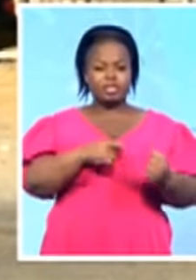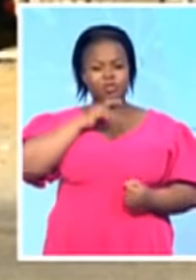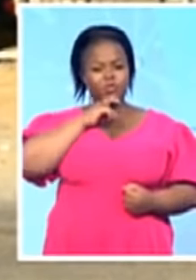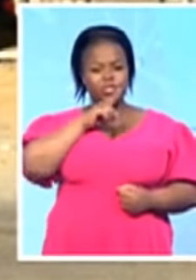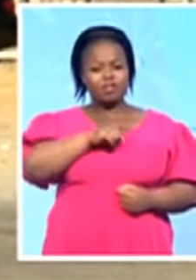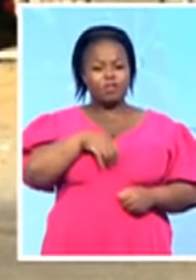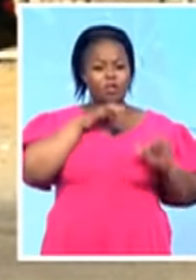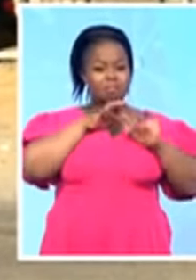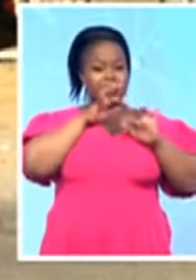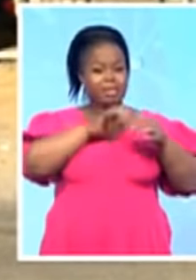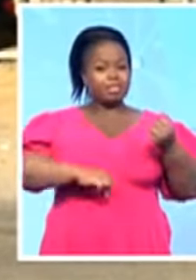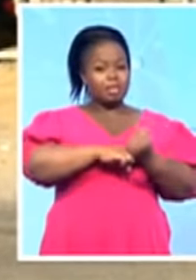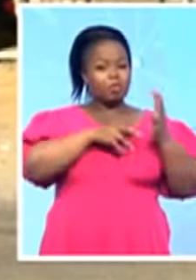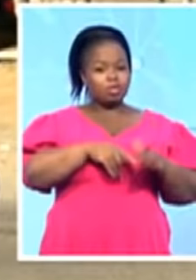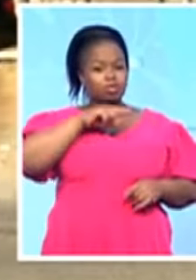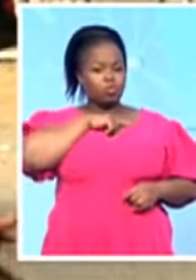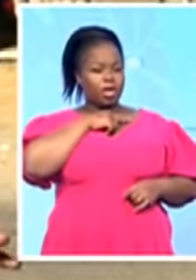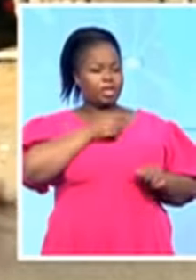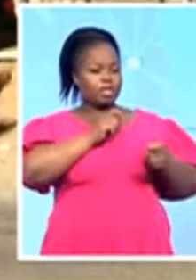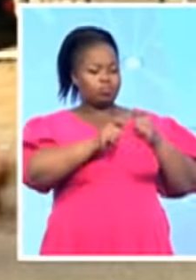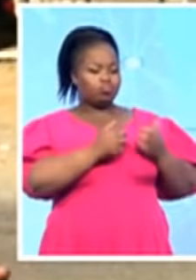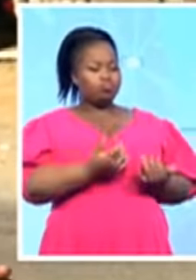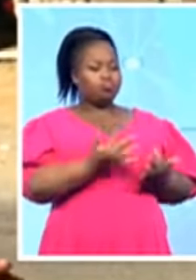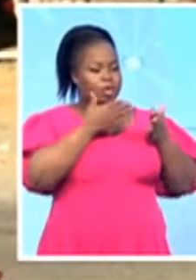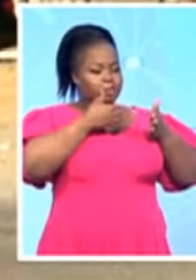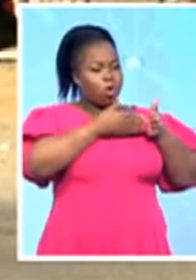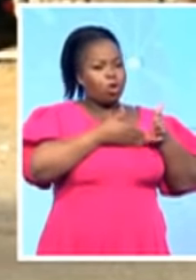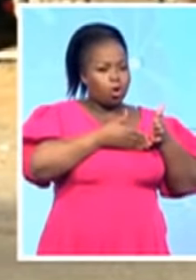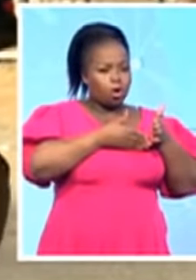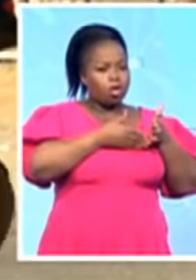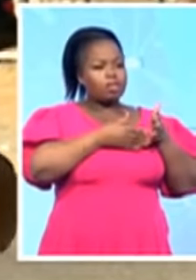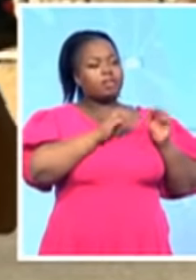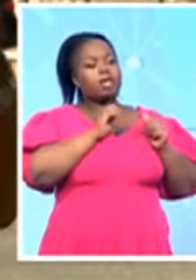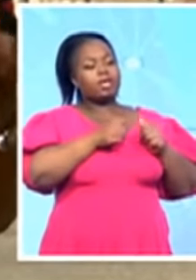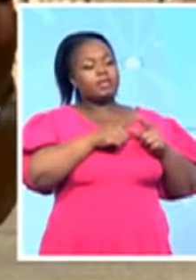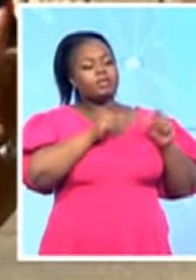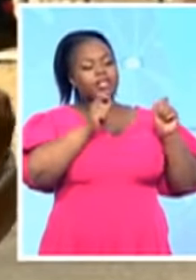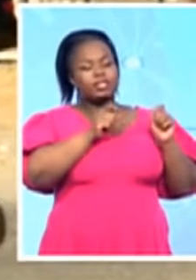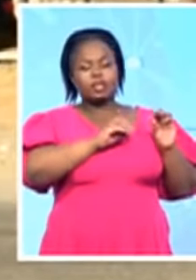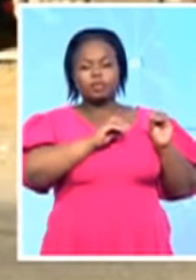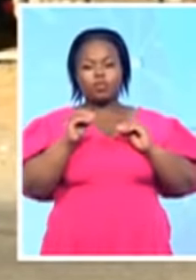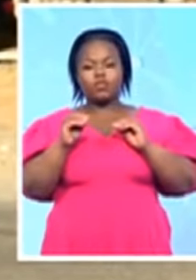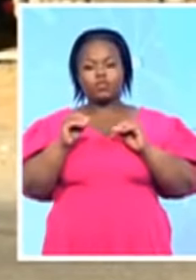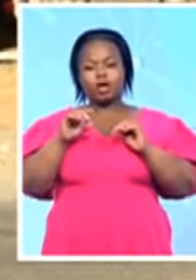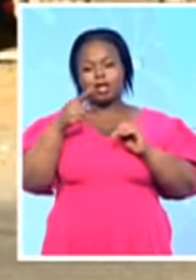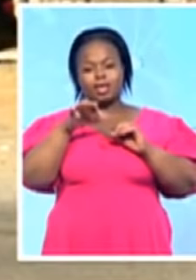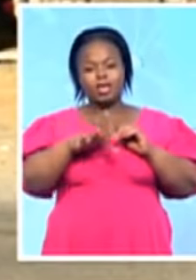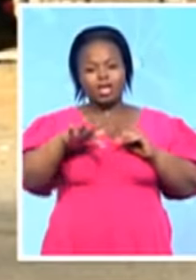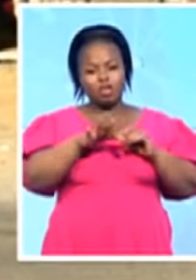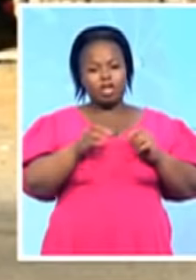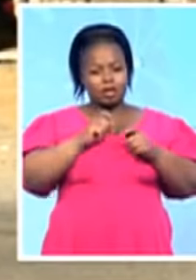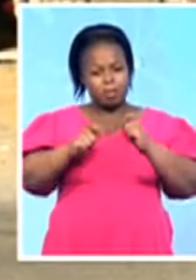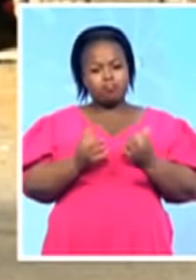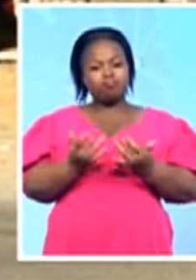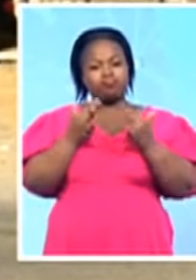they move to one area, they'll blockade rubble, burning tires, and then they will move off to another area.